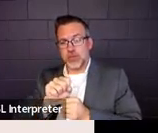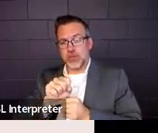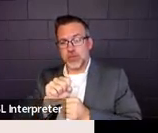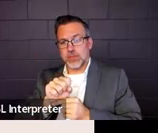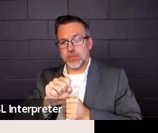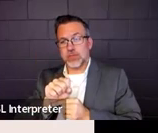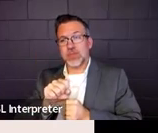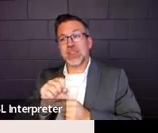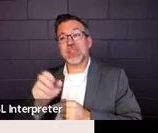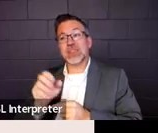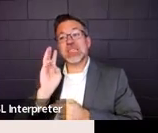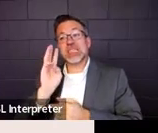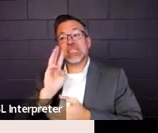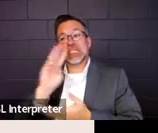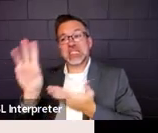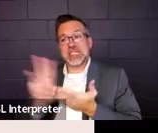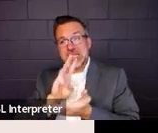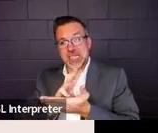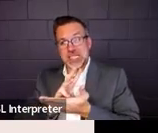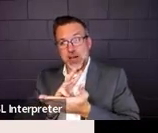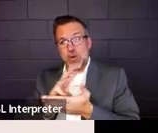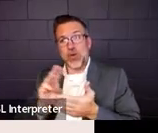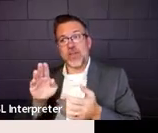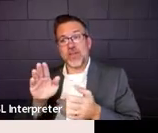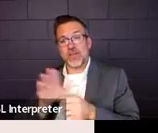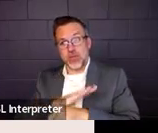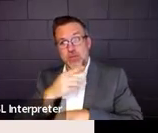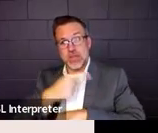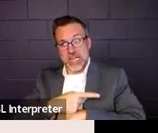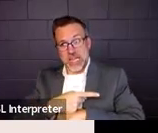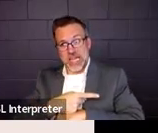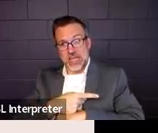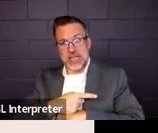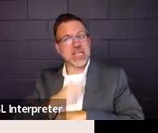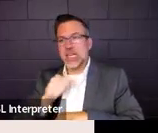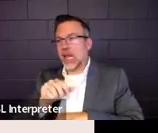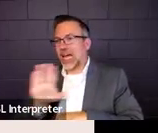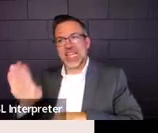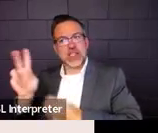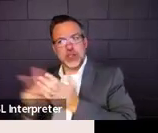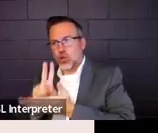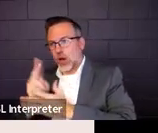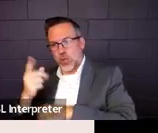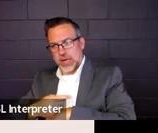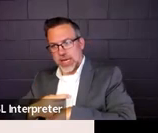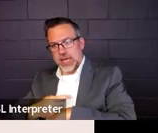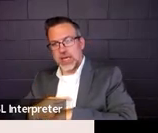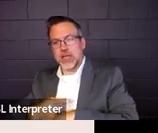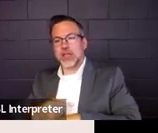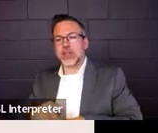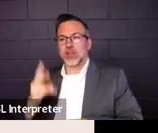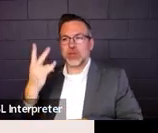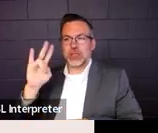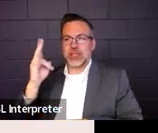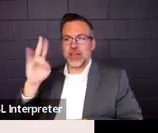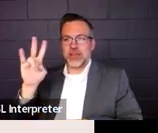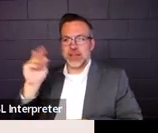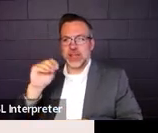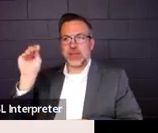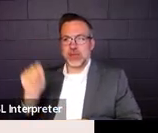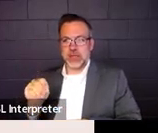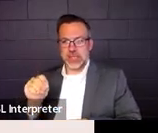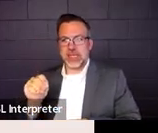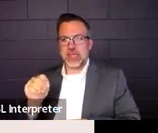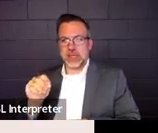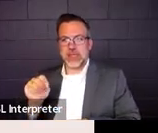Six hour school day, not Sam's two hour day. So it's 17 percent would be